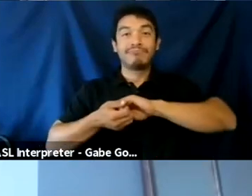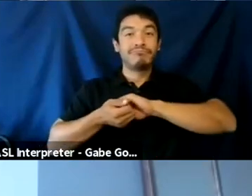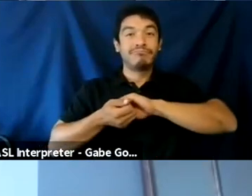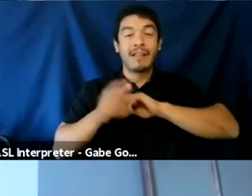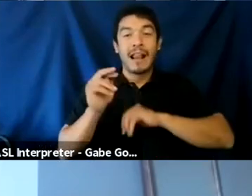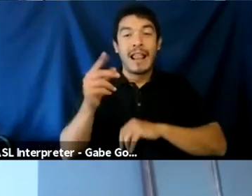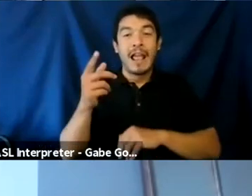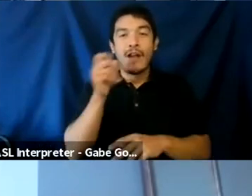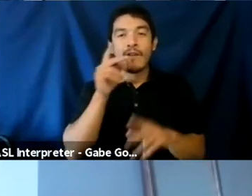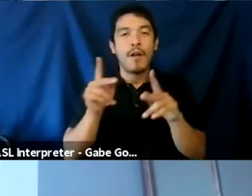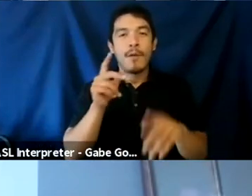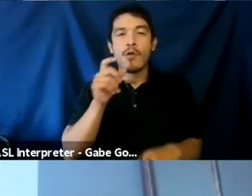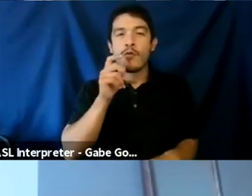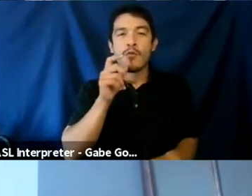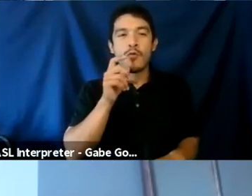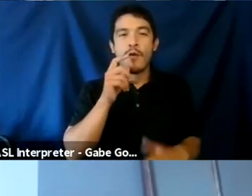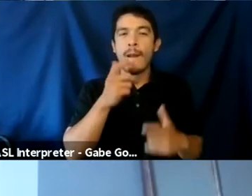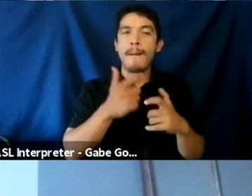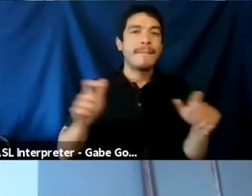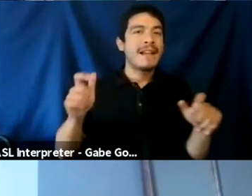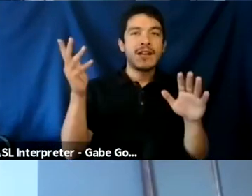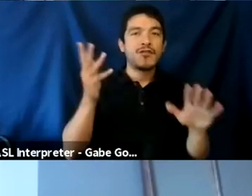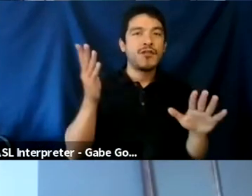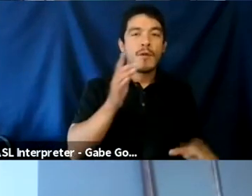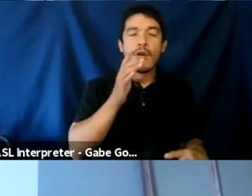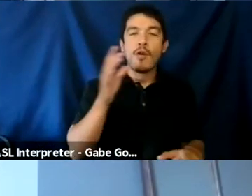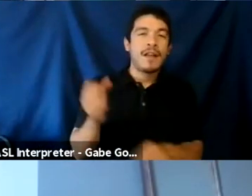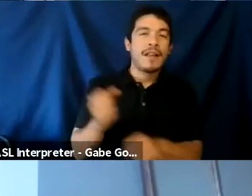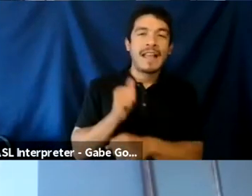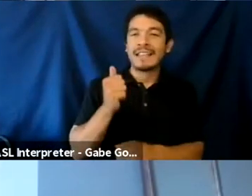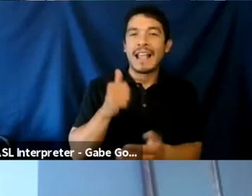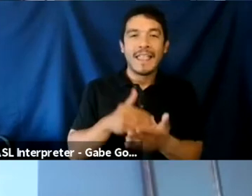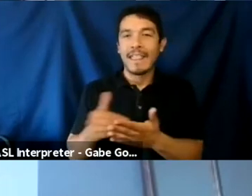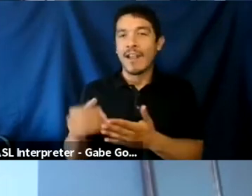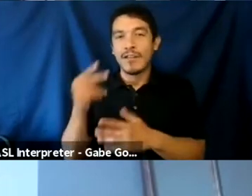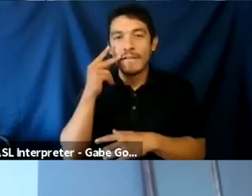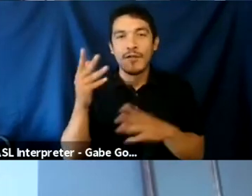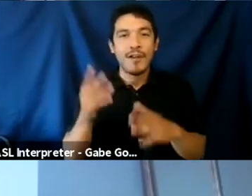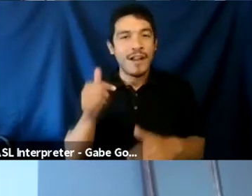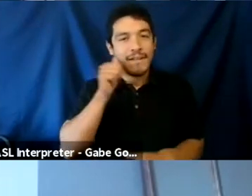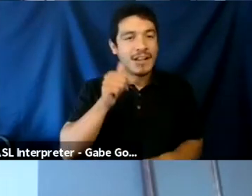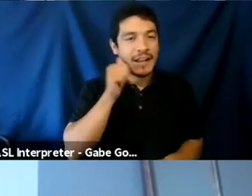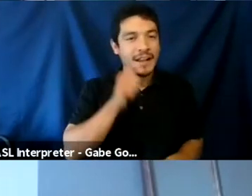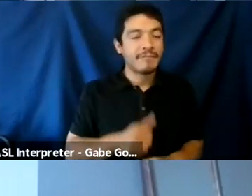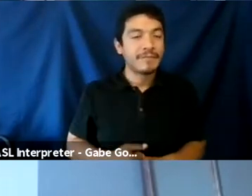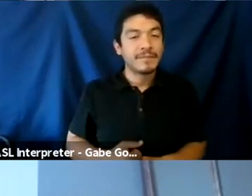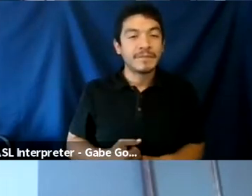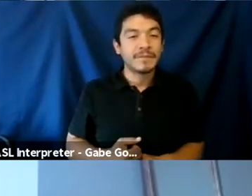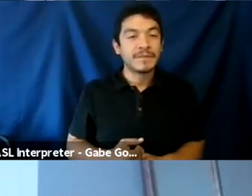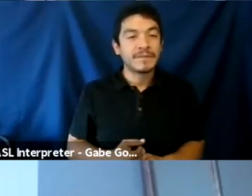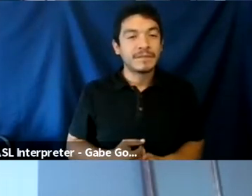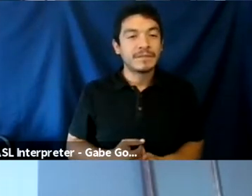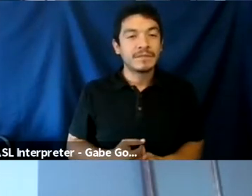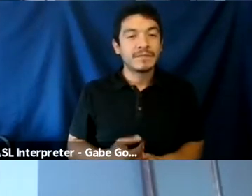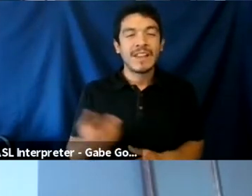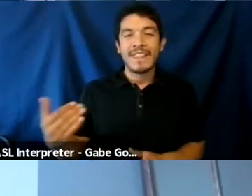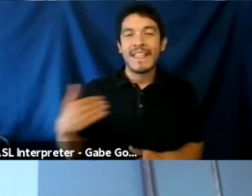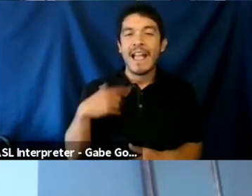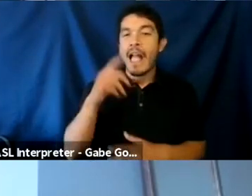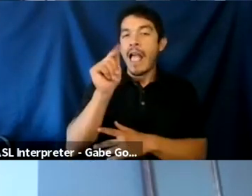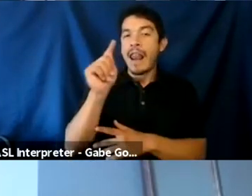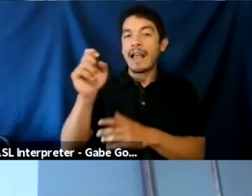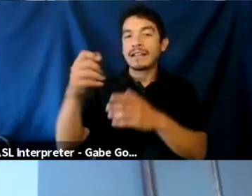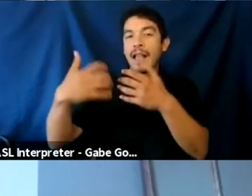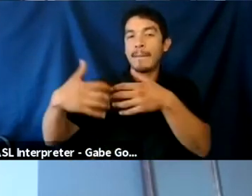who were, you know, pulling it like these big streamers who were pulling in the tens and thousands of viewers every day. Um, they had like a latte machine with an